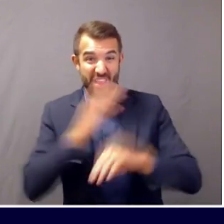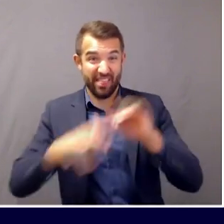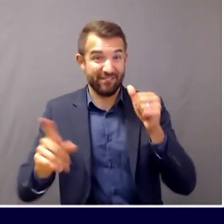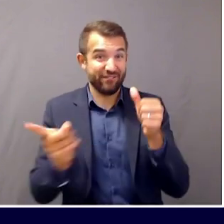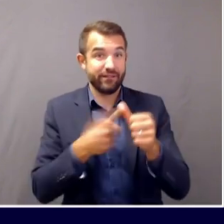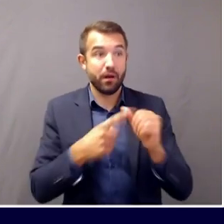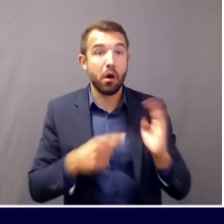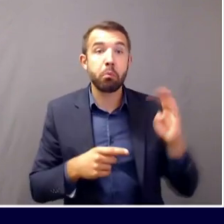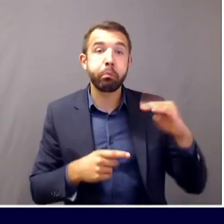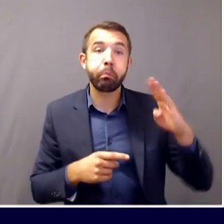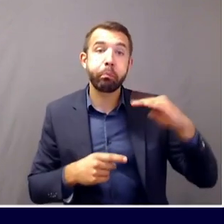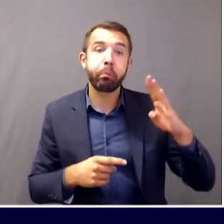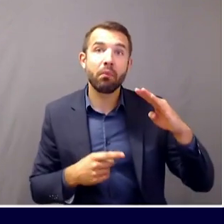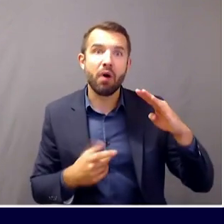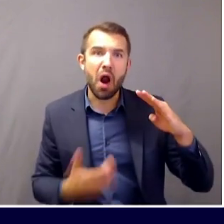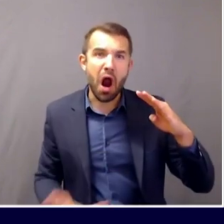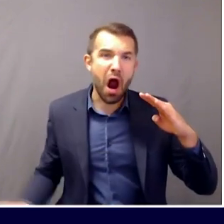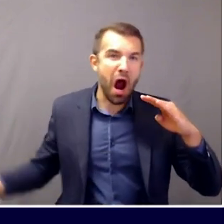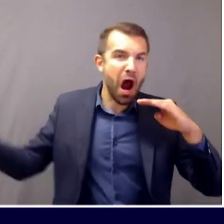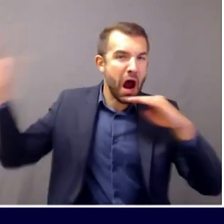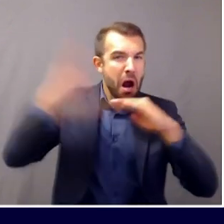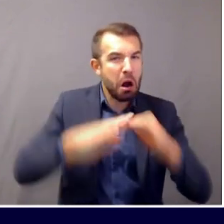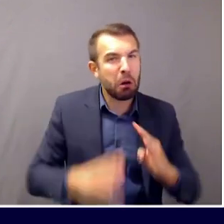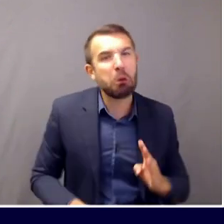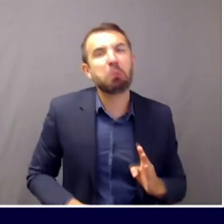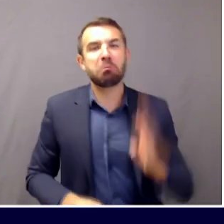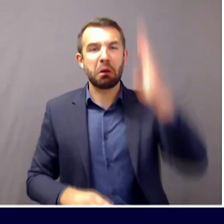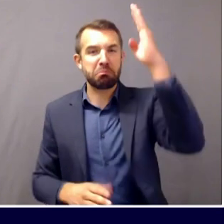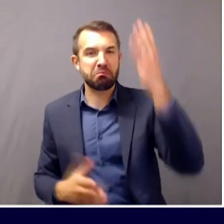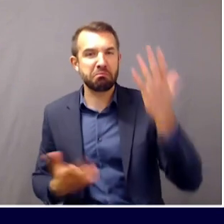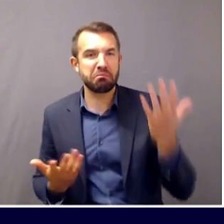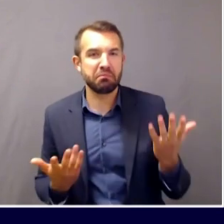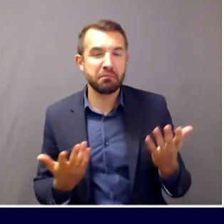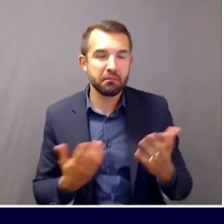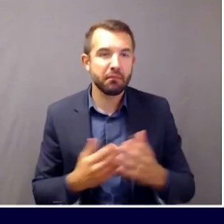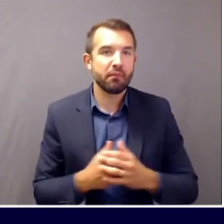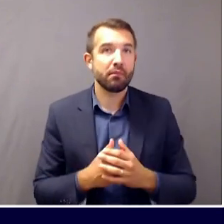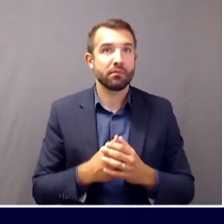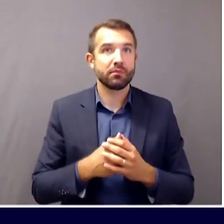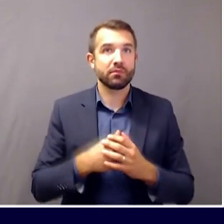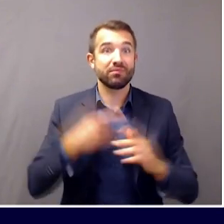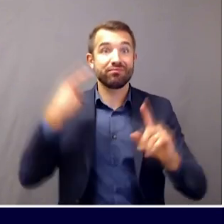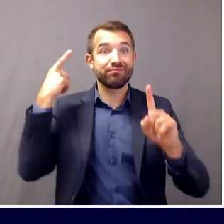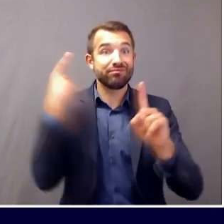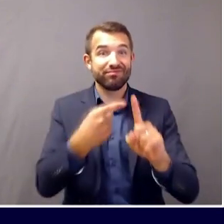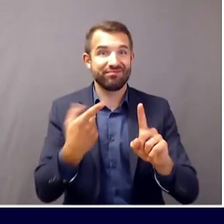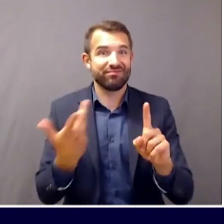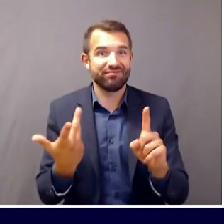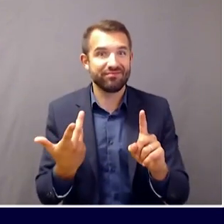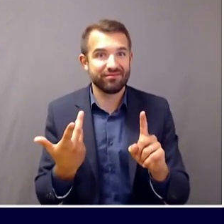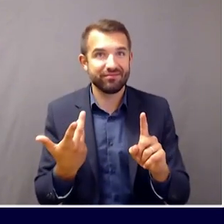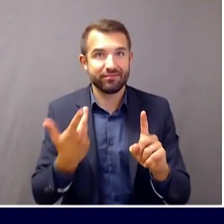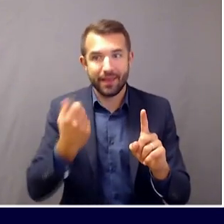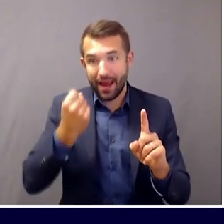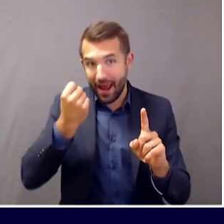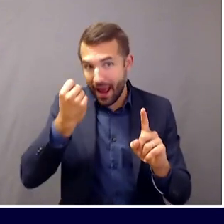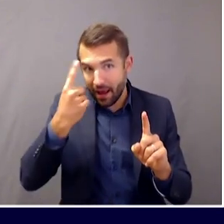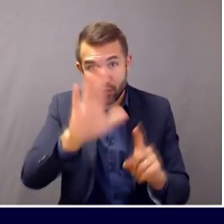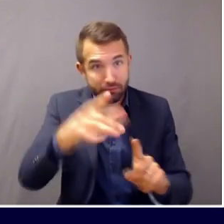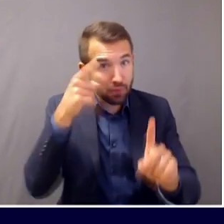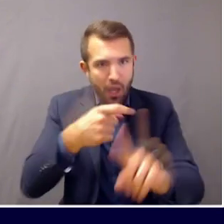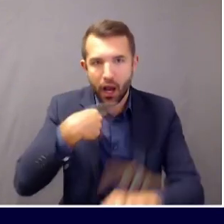although I understand the concern as well as the question, Jay, we're in a situation where I think the focus has to be on keeping a lid on things